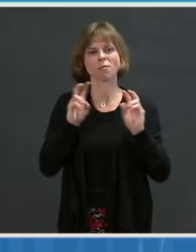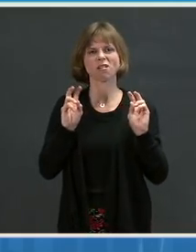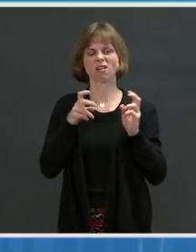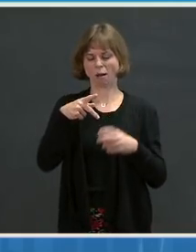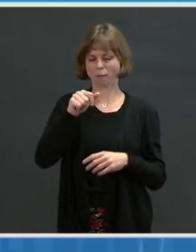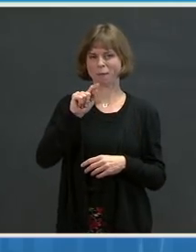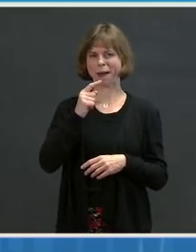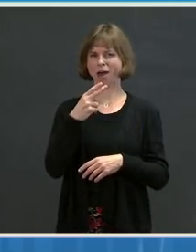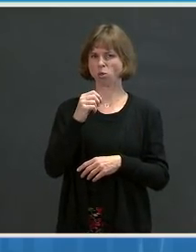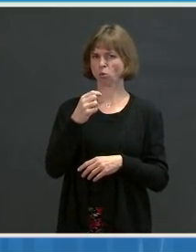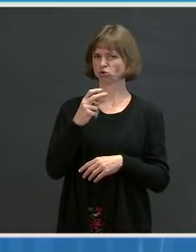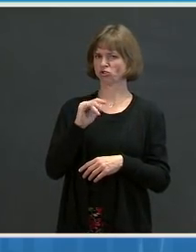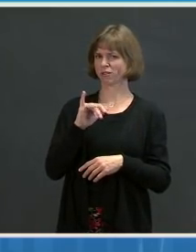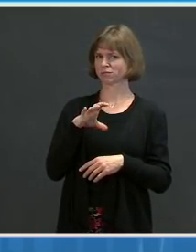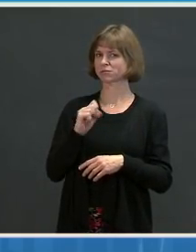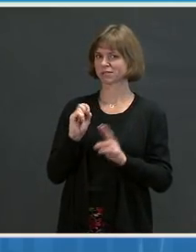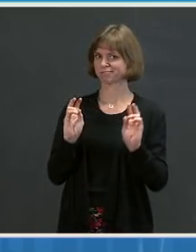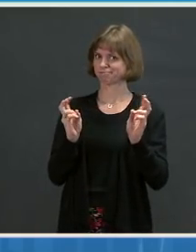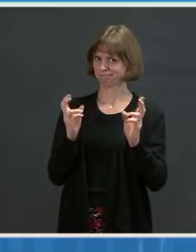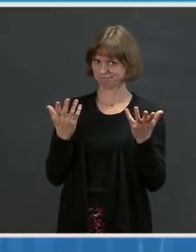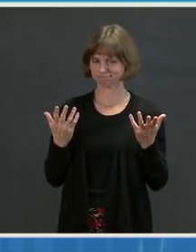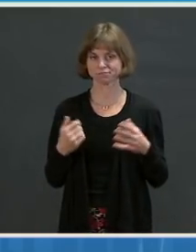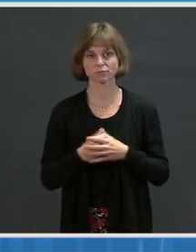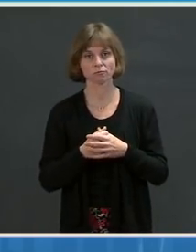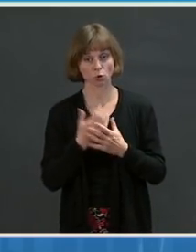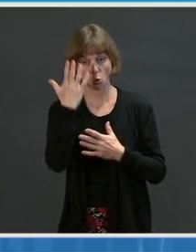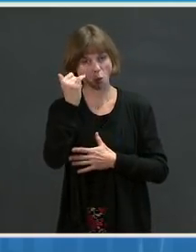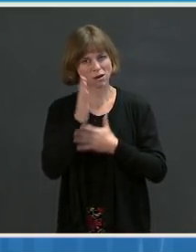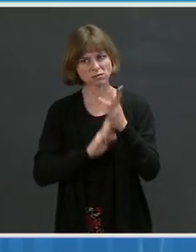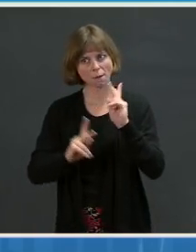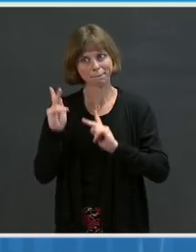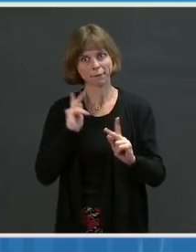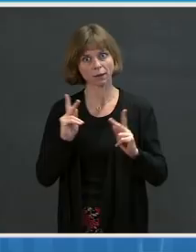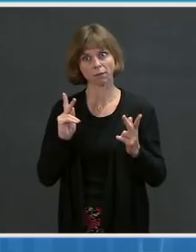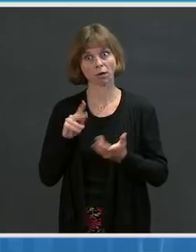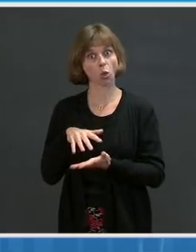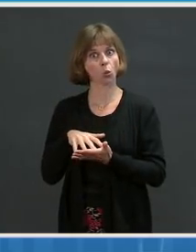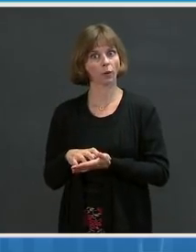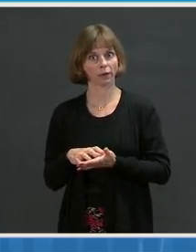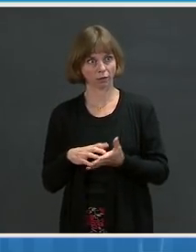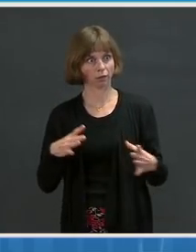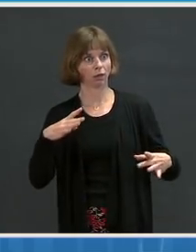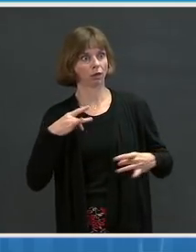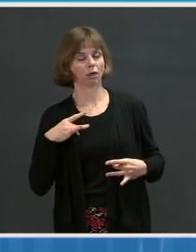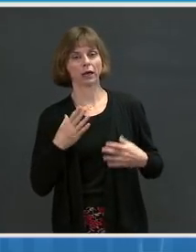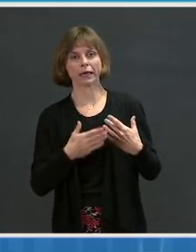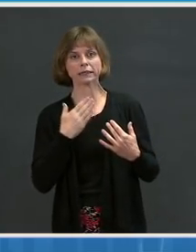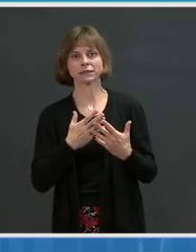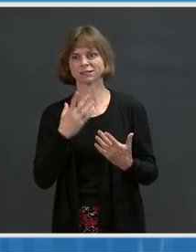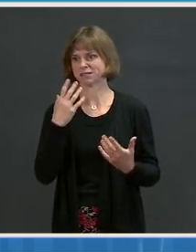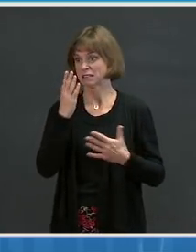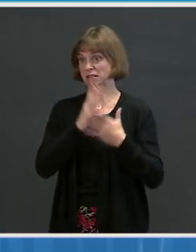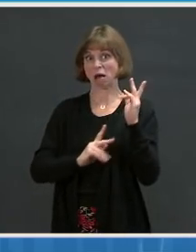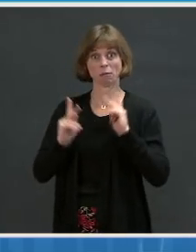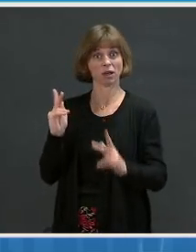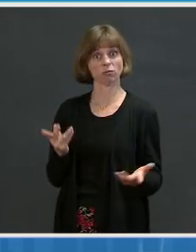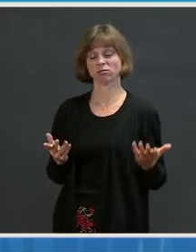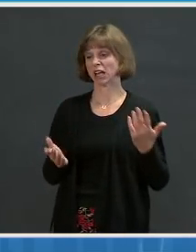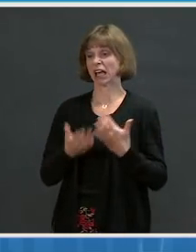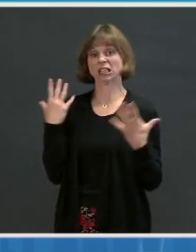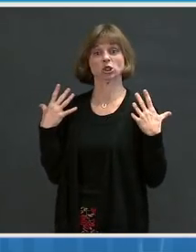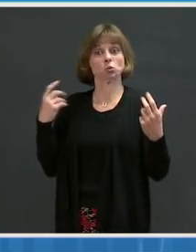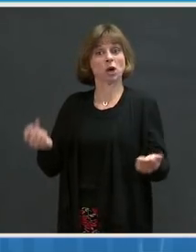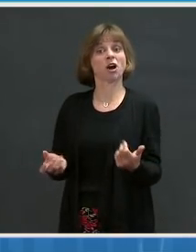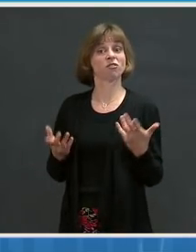What makes certain people vulnerable, while others recover fully and quickly and have no